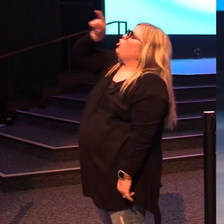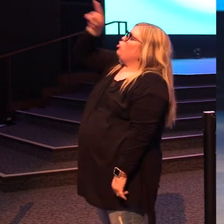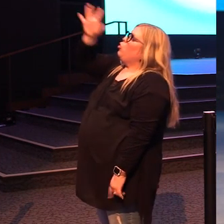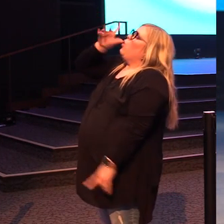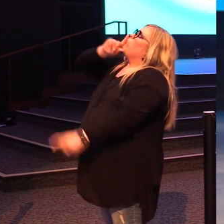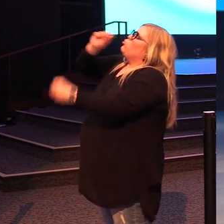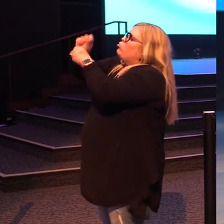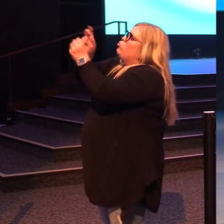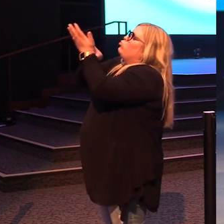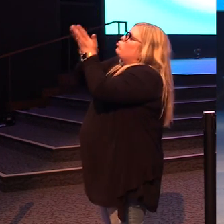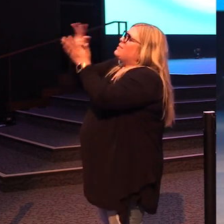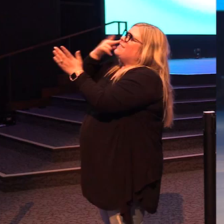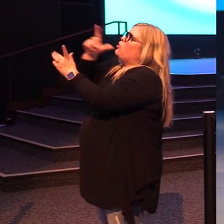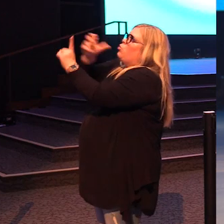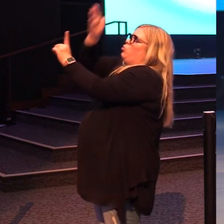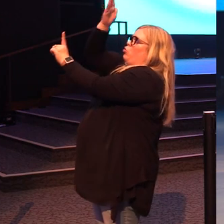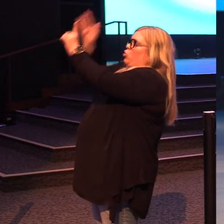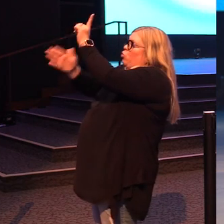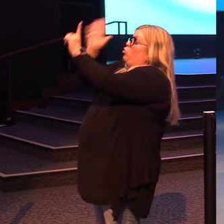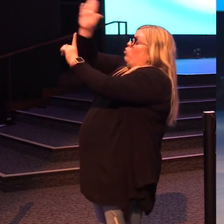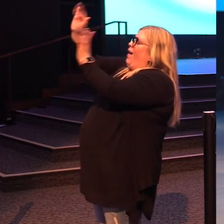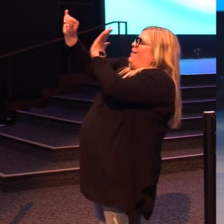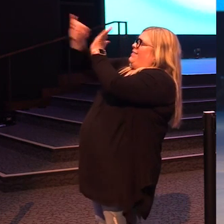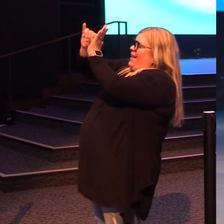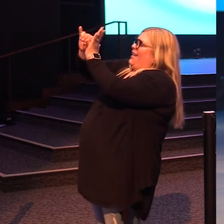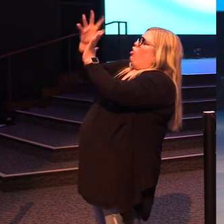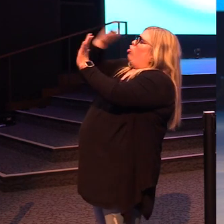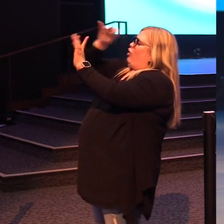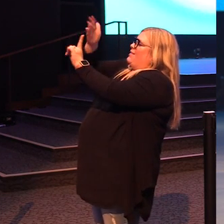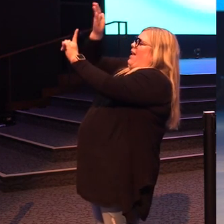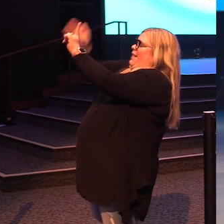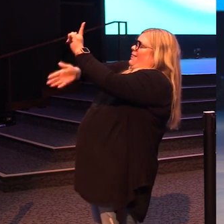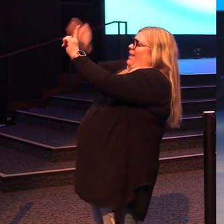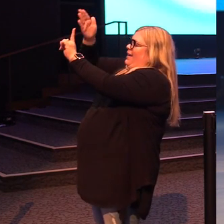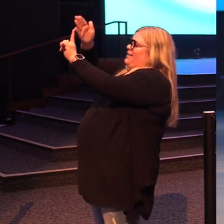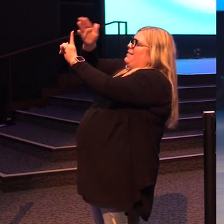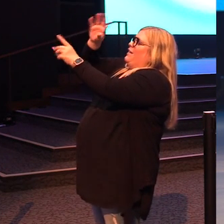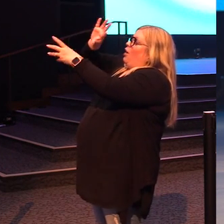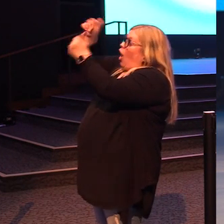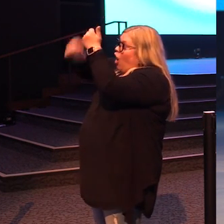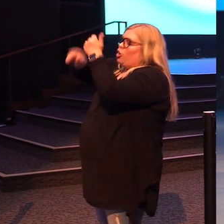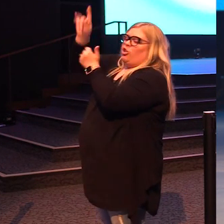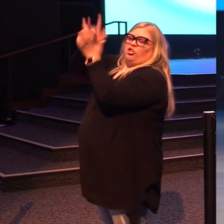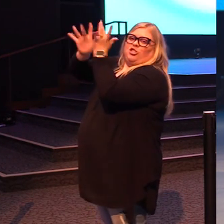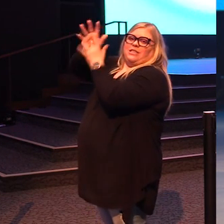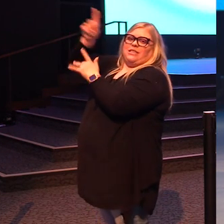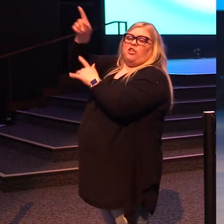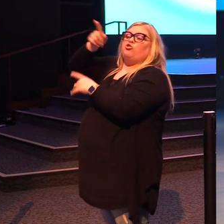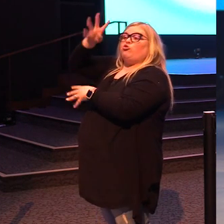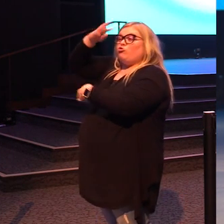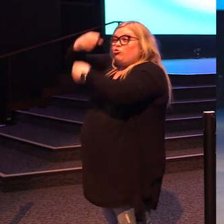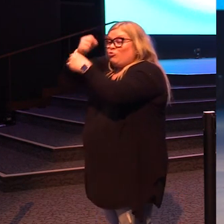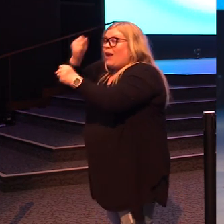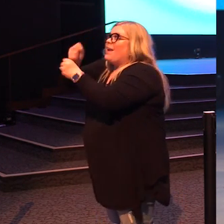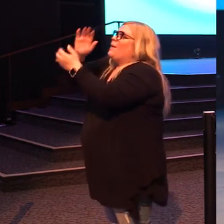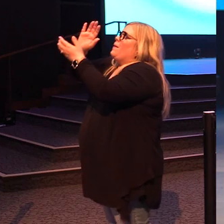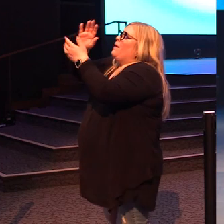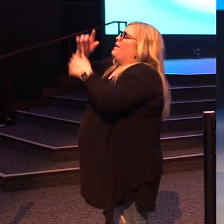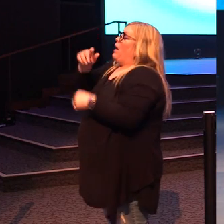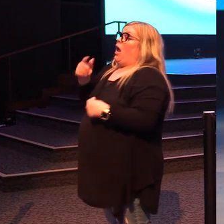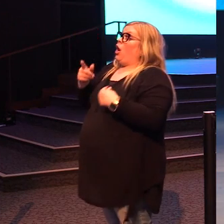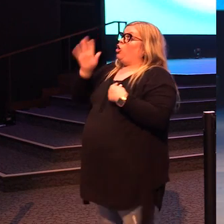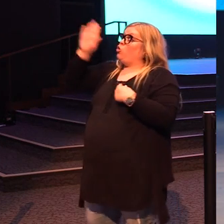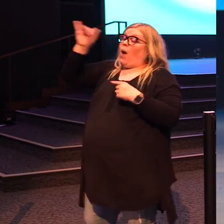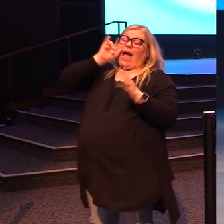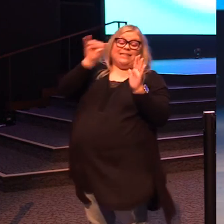truly see you. This is who you are. This is who you are in him. This is who you're created to be. That is